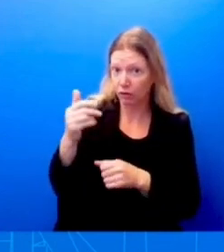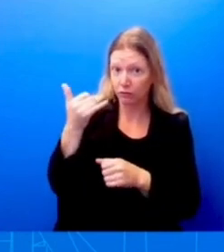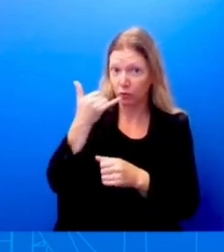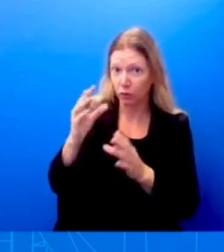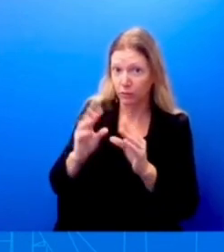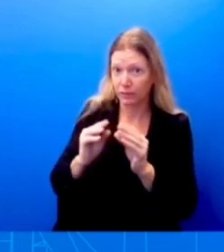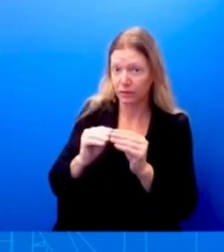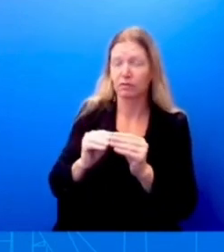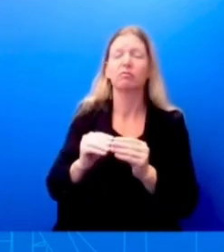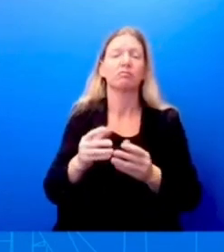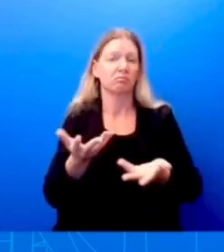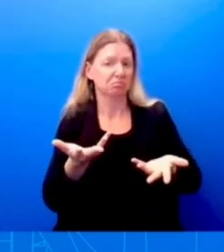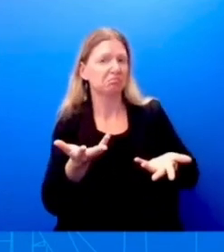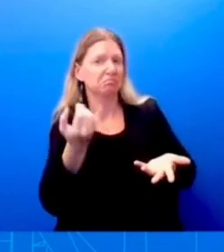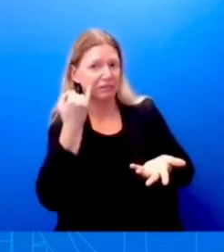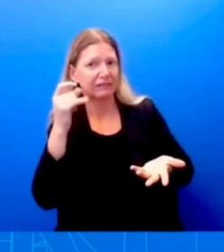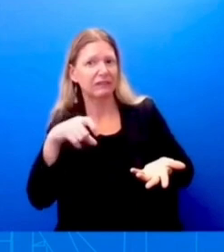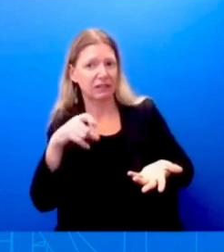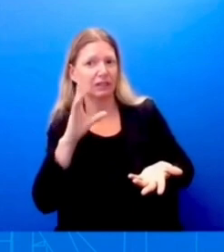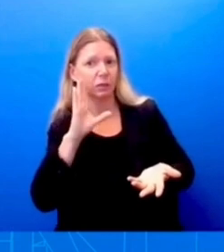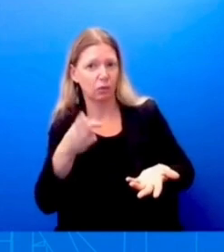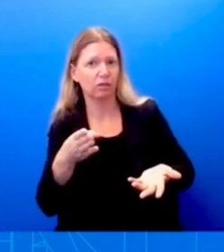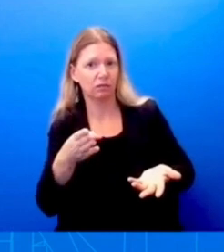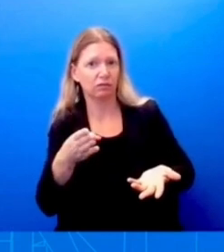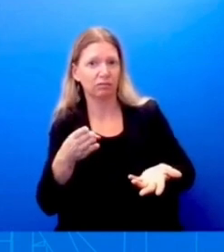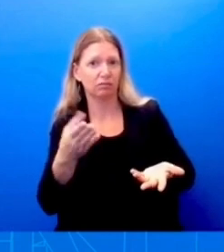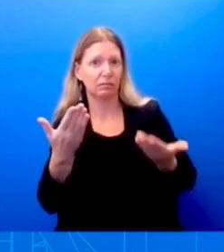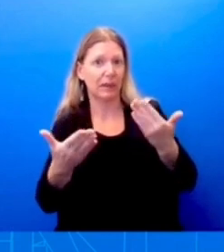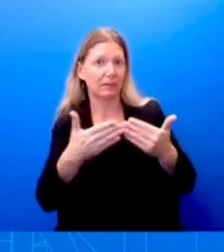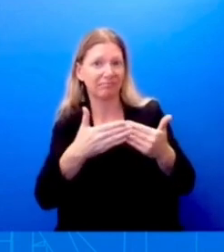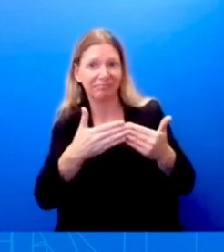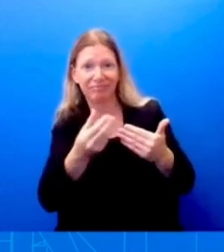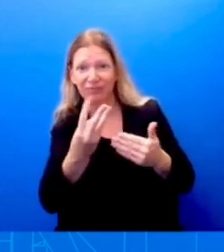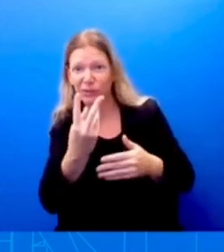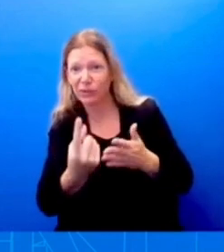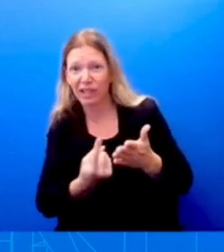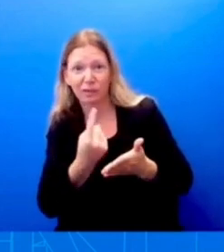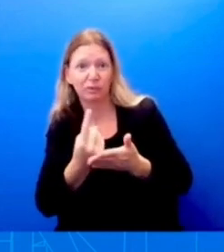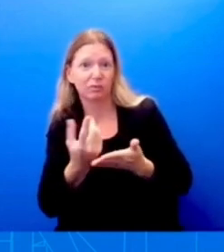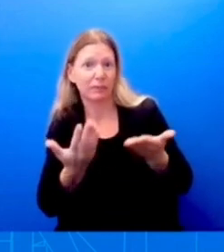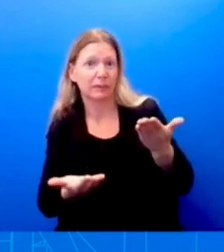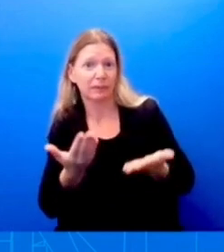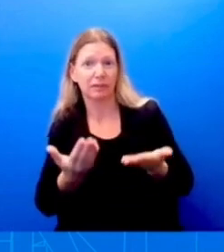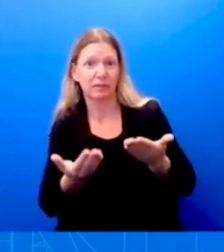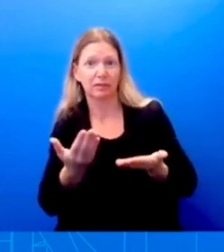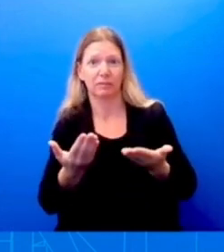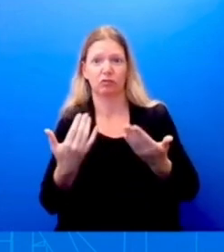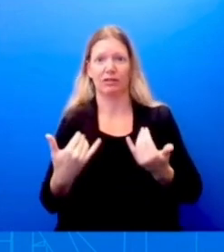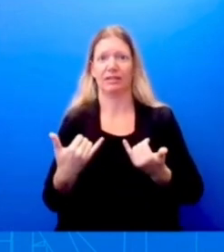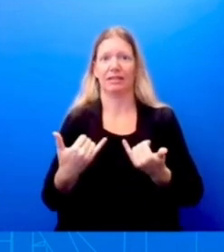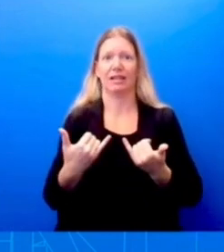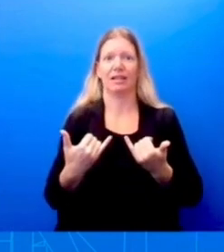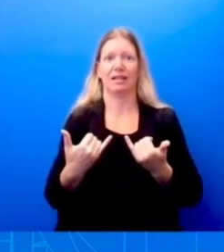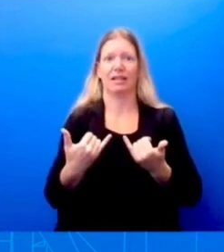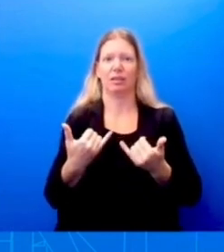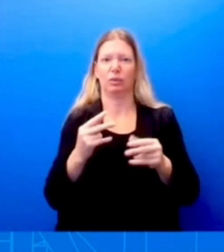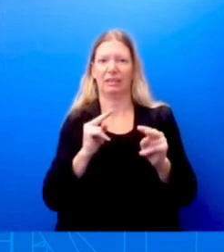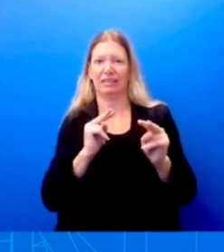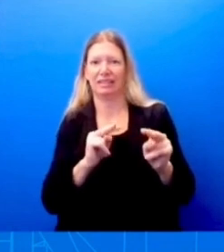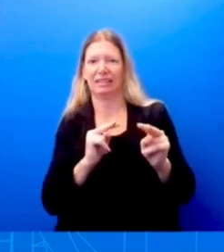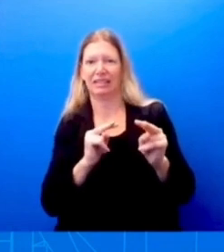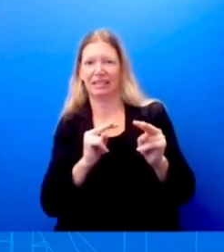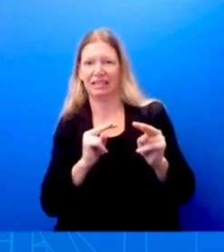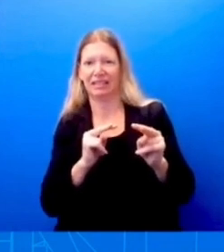approved within hours, right? As I, as I mentioned, as we are now watching this potential Category 3, uh, hurricane that's, that could hit